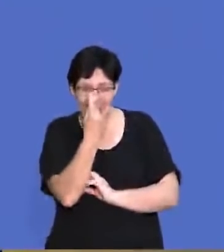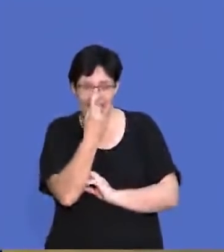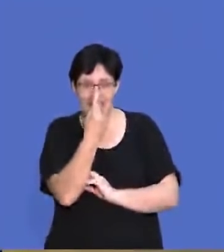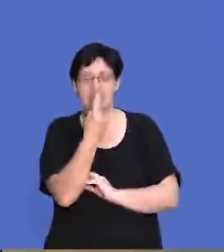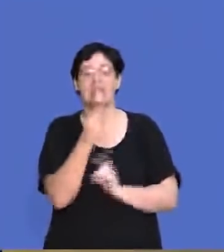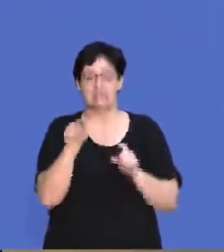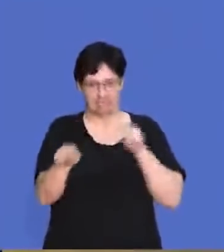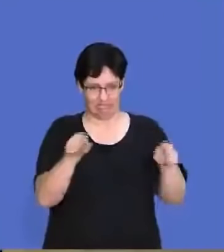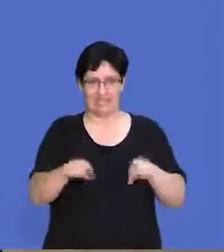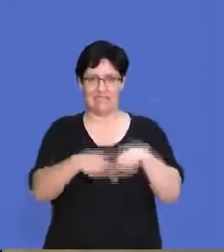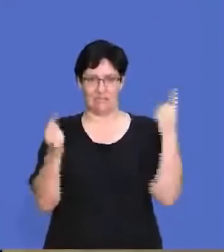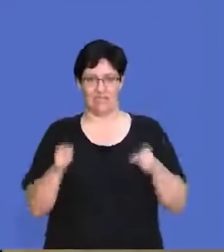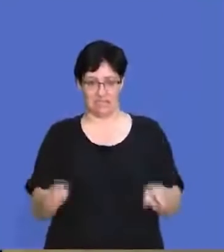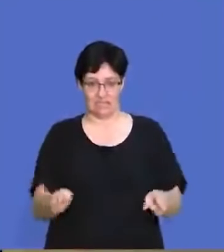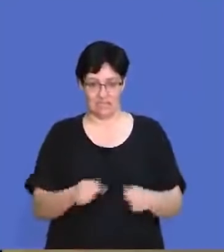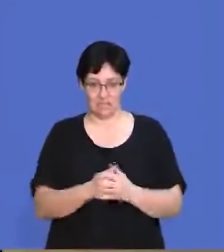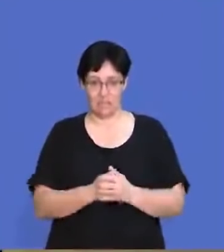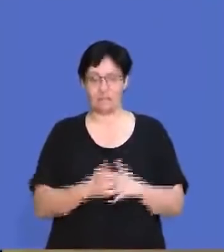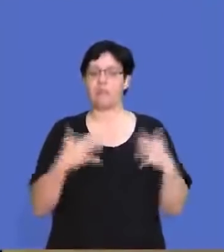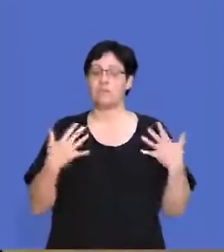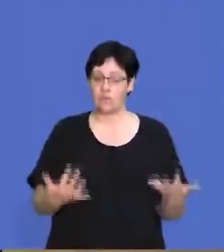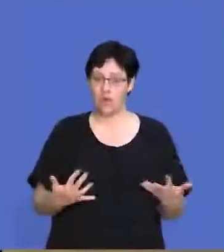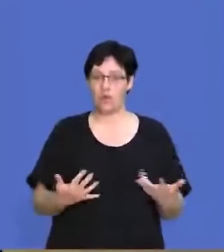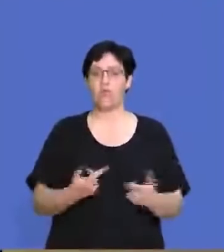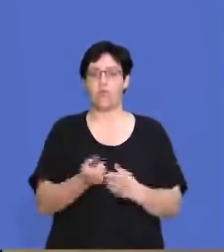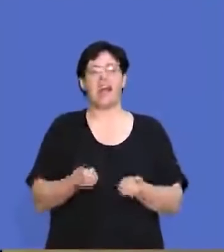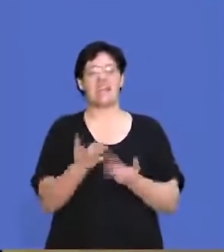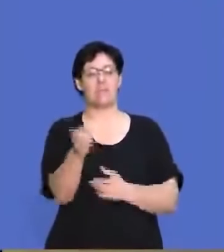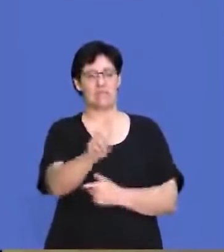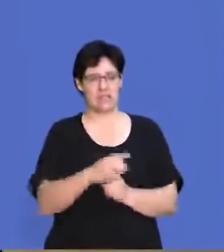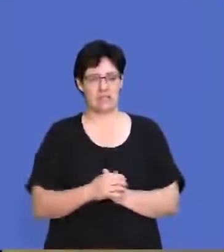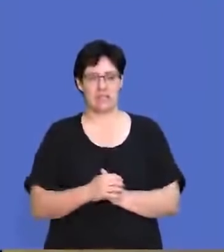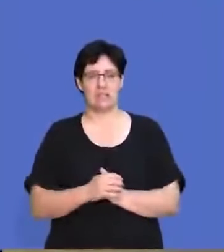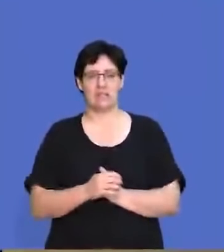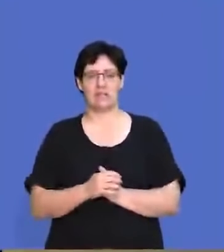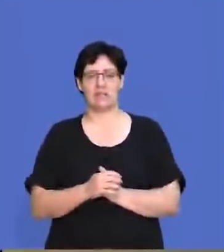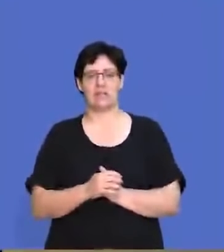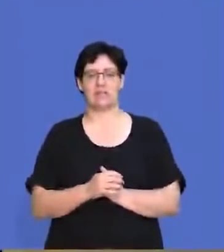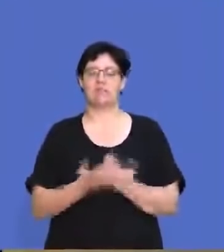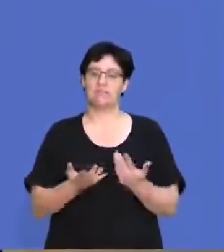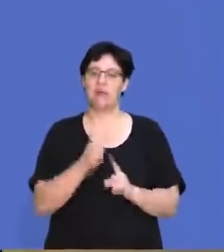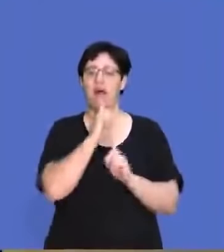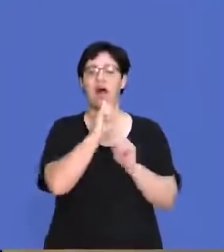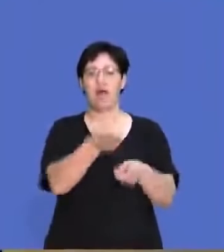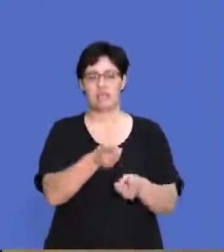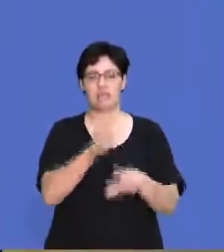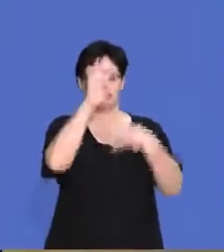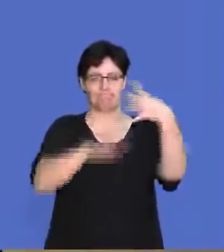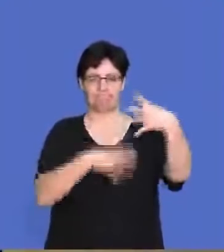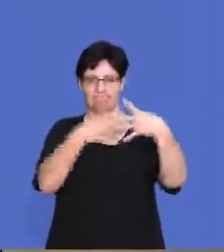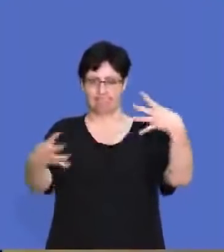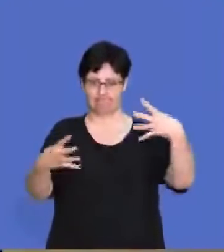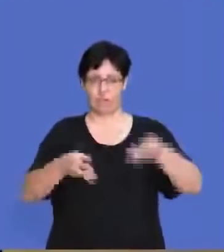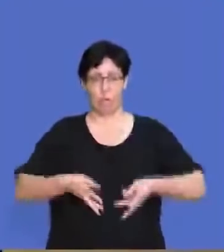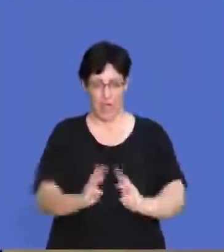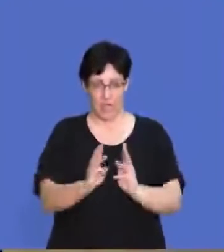sure that you understand the difference between the two there. So often what they'll give you is they'll ask you to answer it in tabular form.